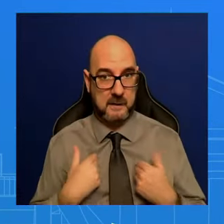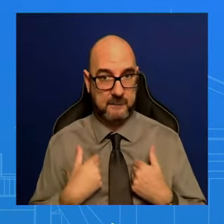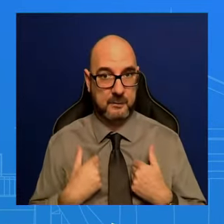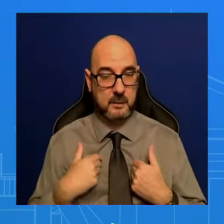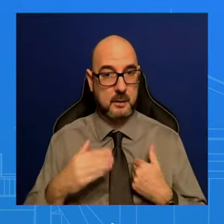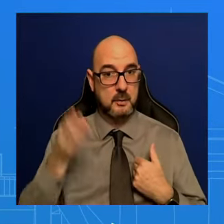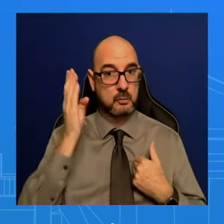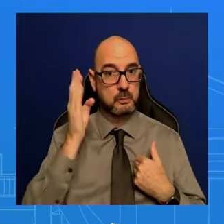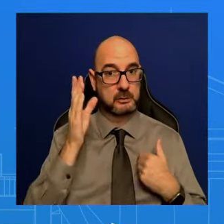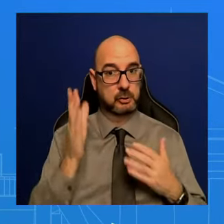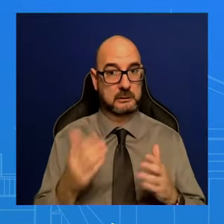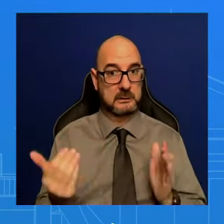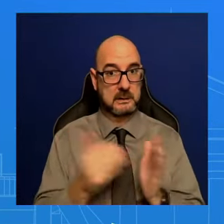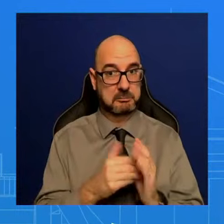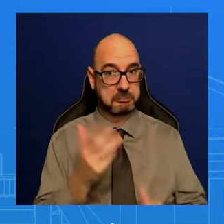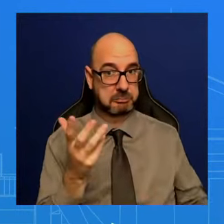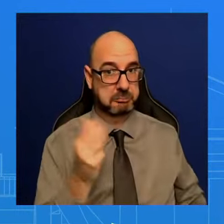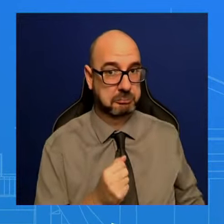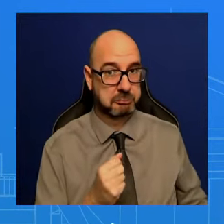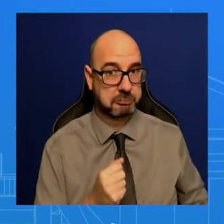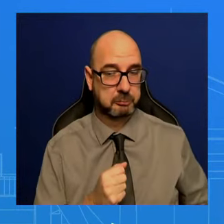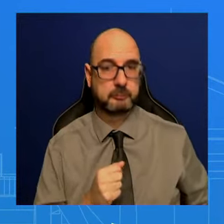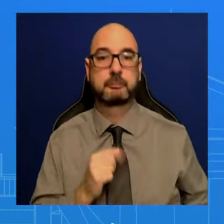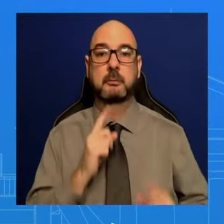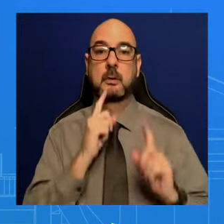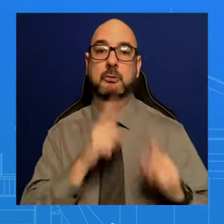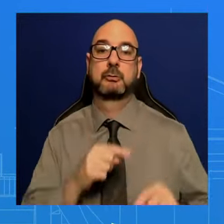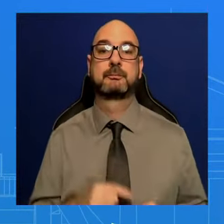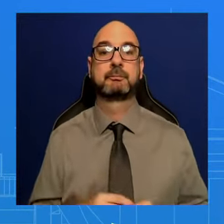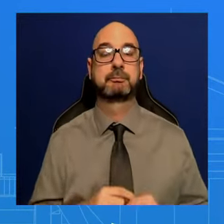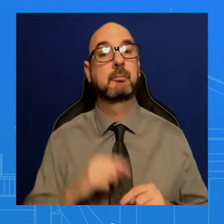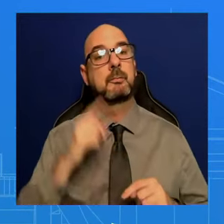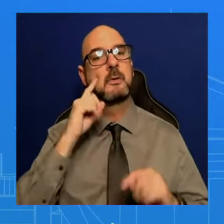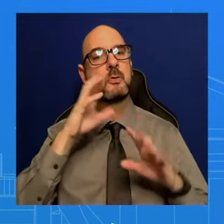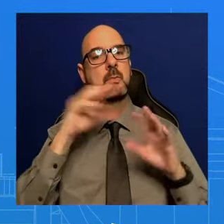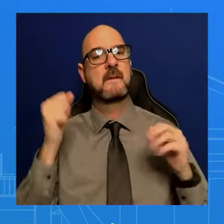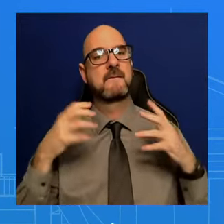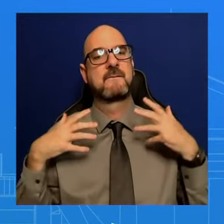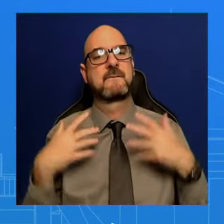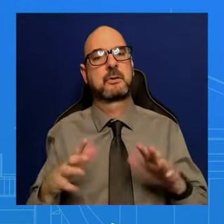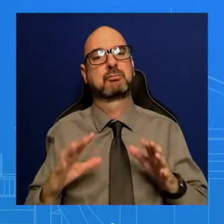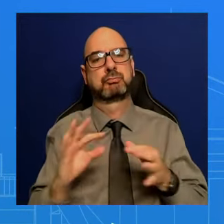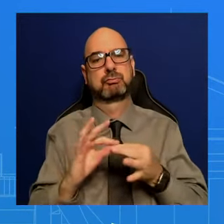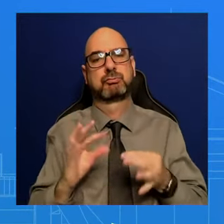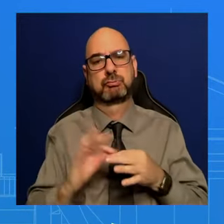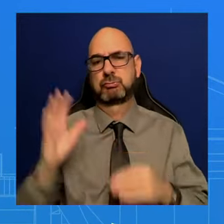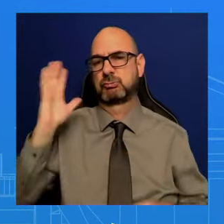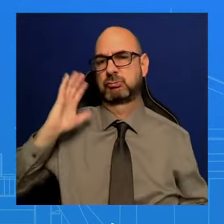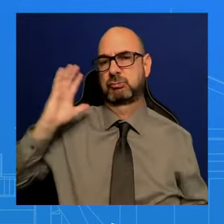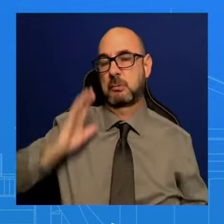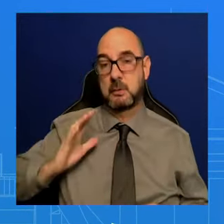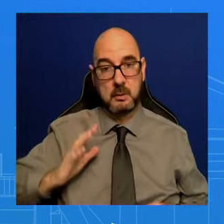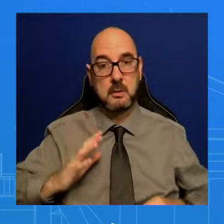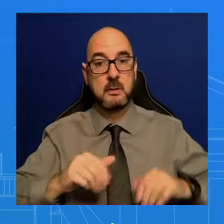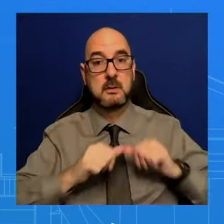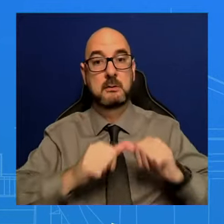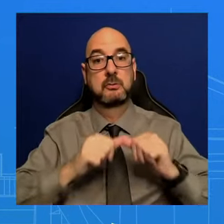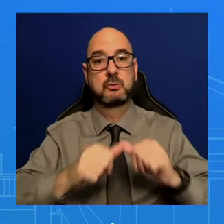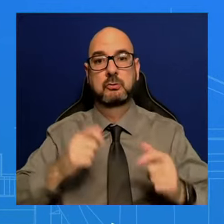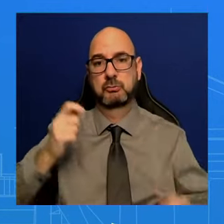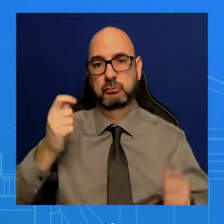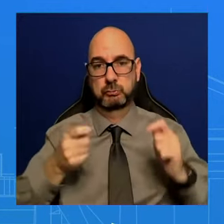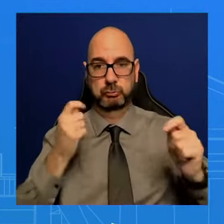Ms. I think the President's words stand today, as he stated them however long ago. I don't think his mind has changed on that. I just don't have anything to add.